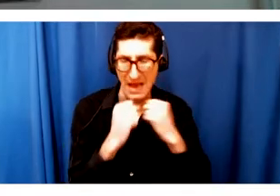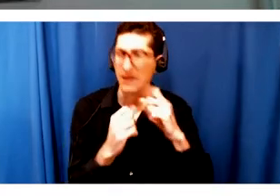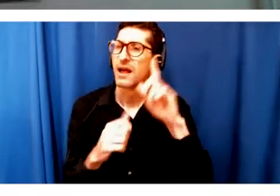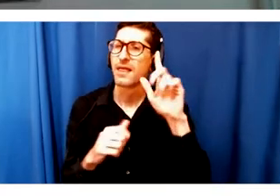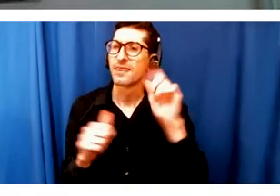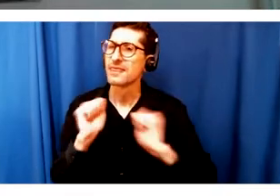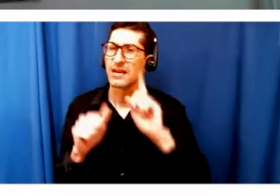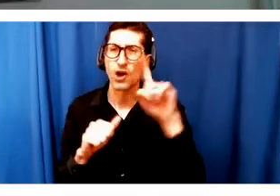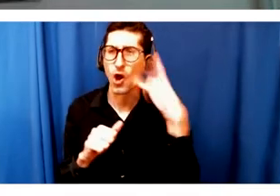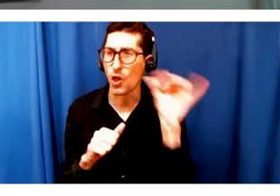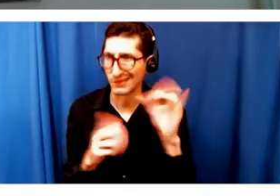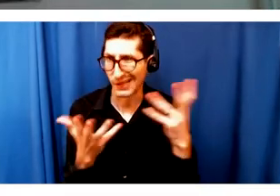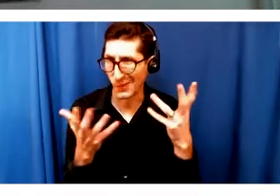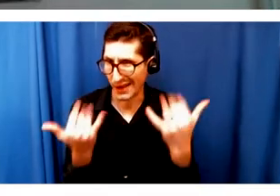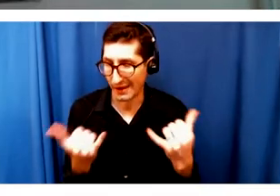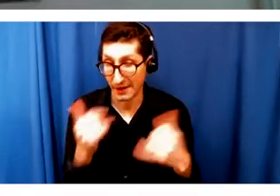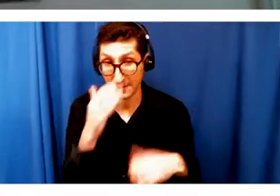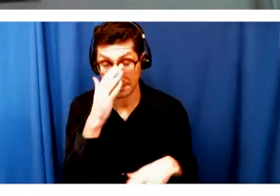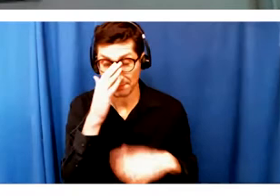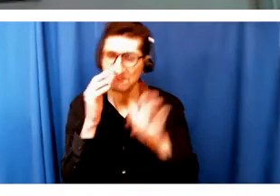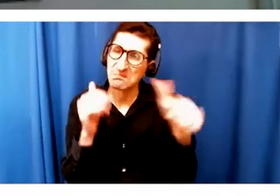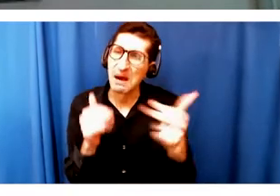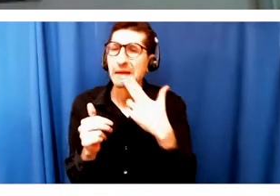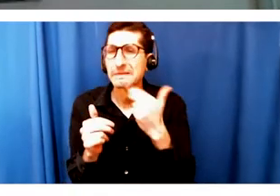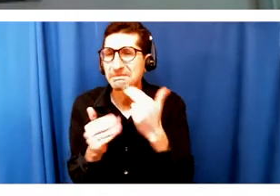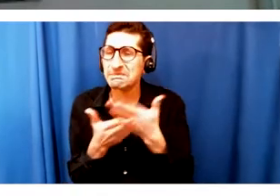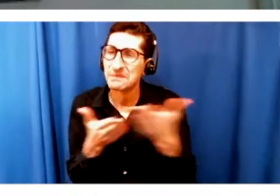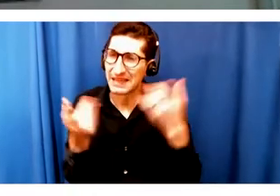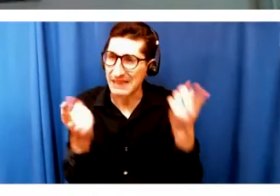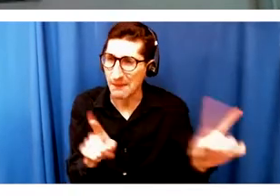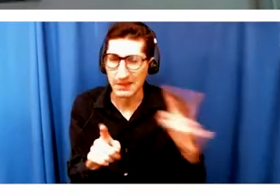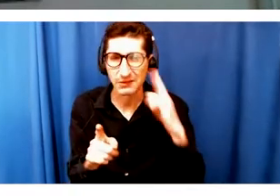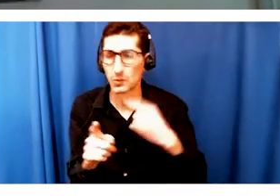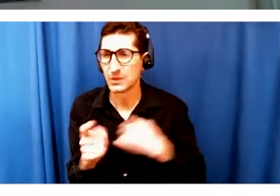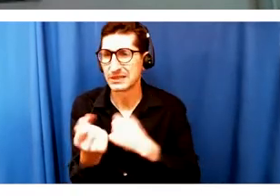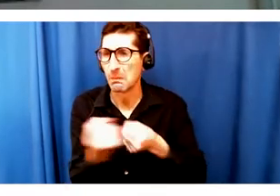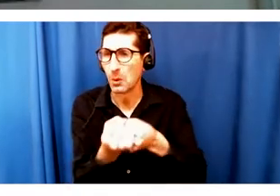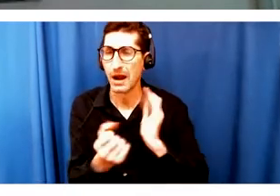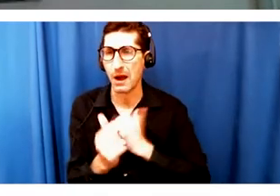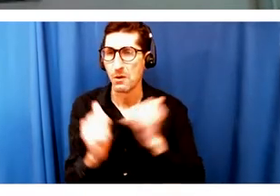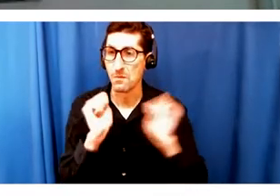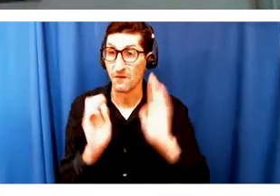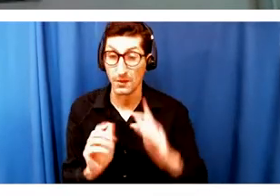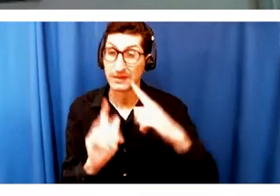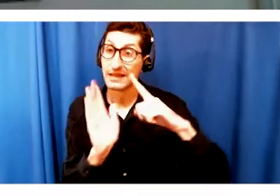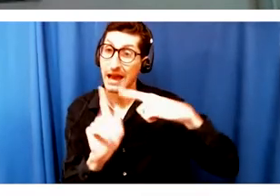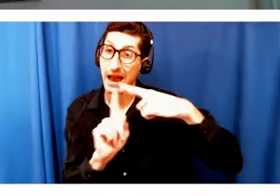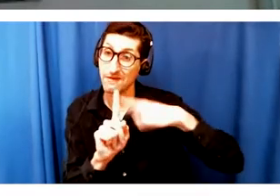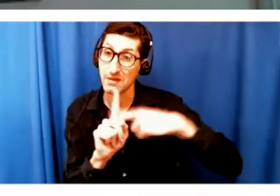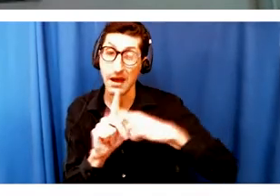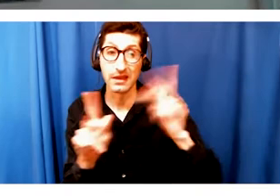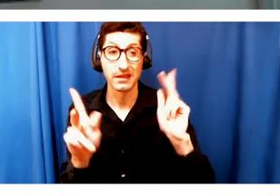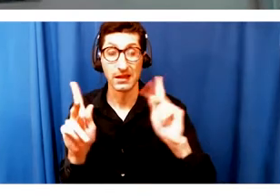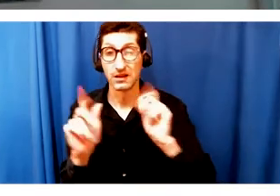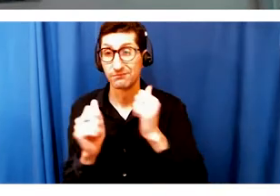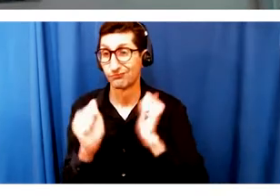And then, some other small things we're doing to serve our artists. We are having, once a month, an artist get-together where we do everything from